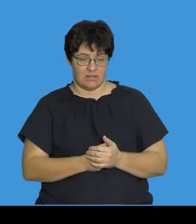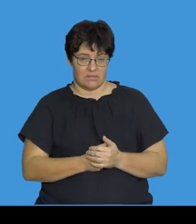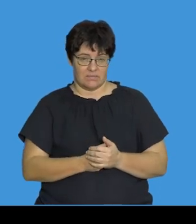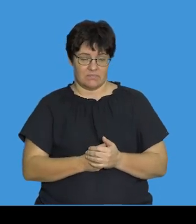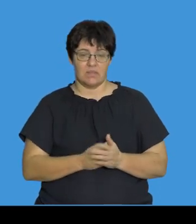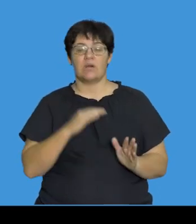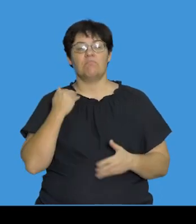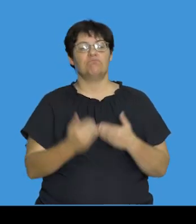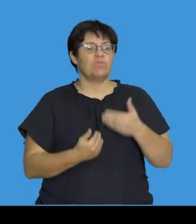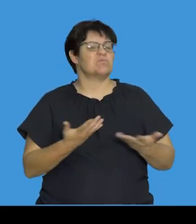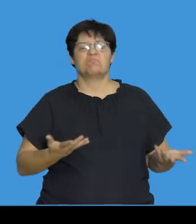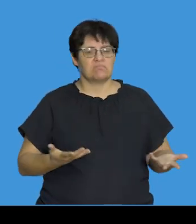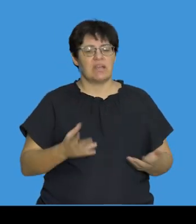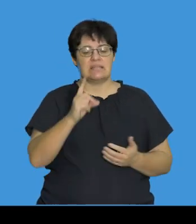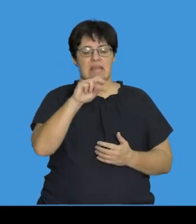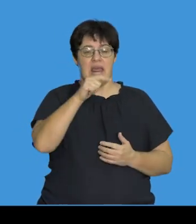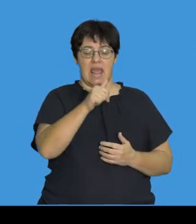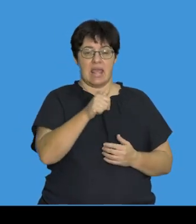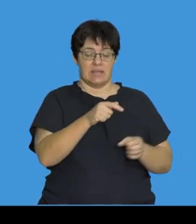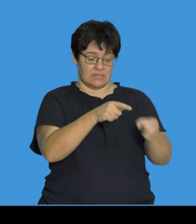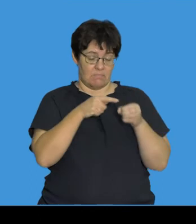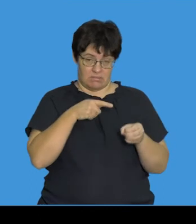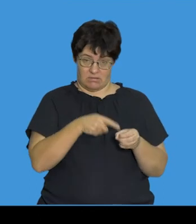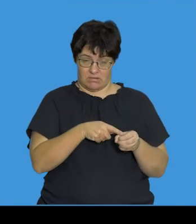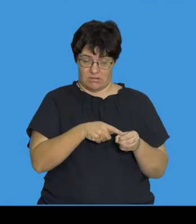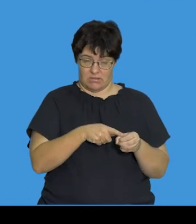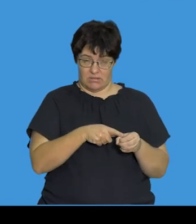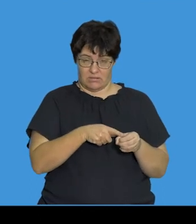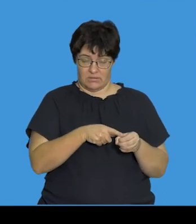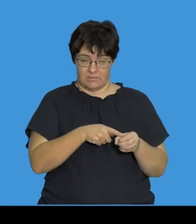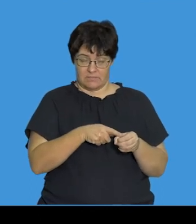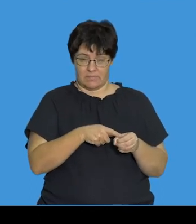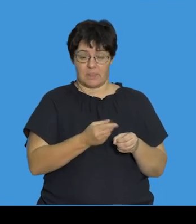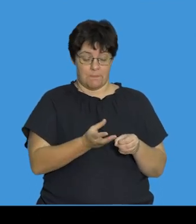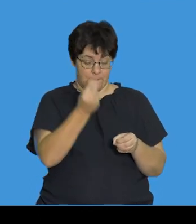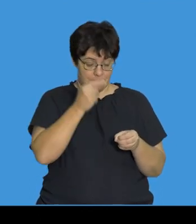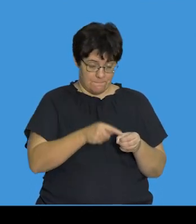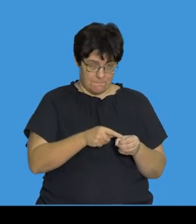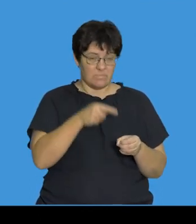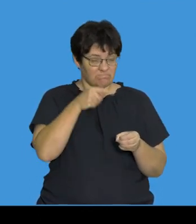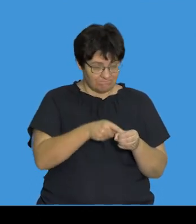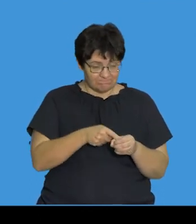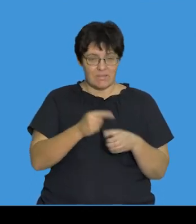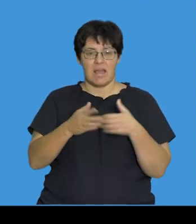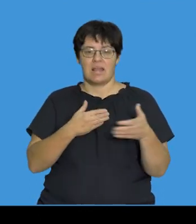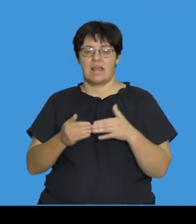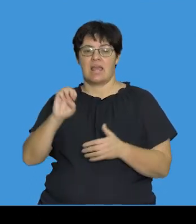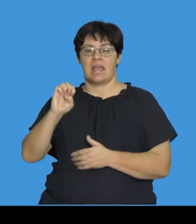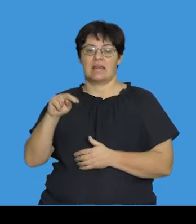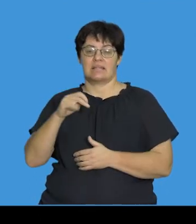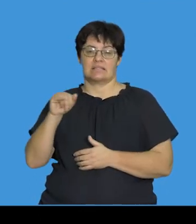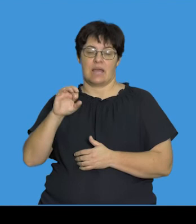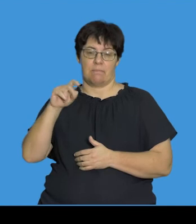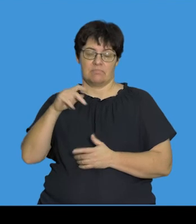very simply a process where a DNA sample is collected and that sample is treated with